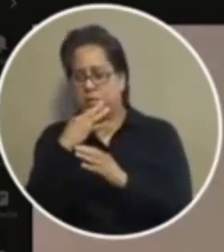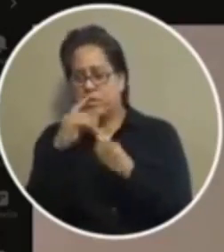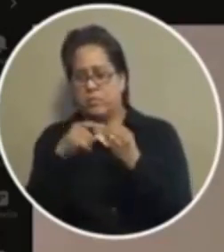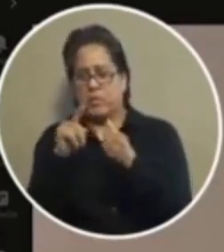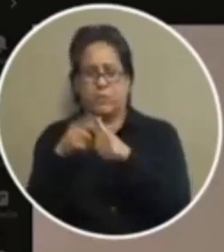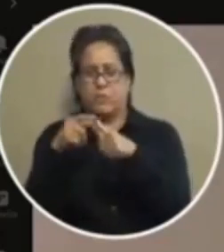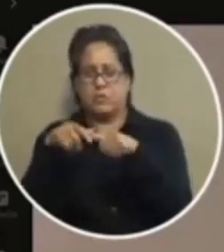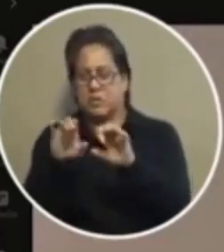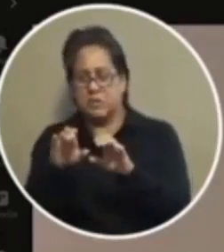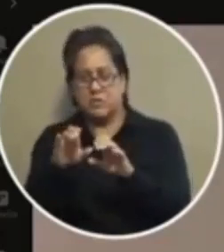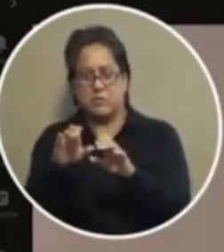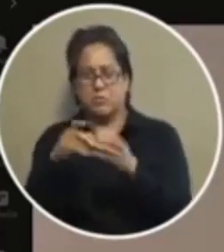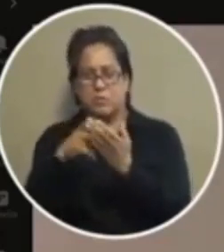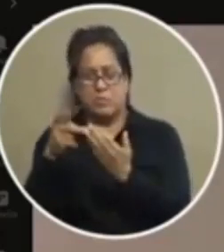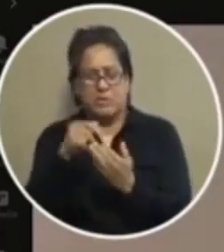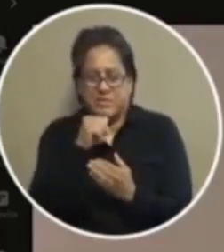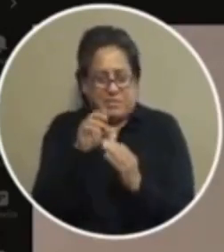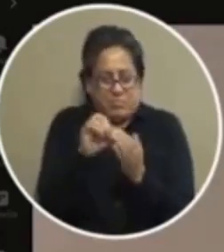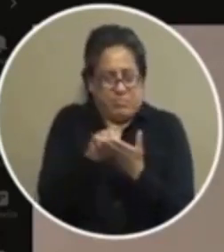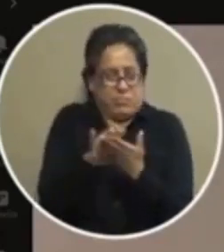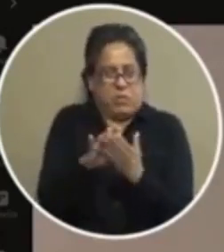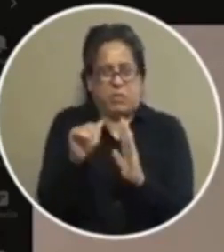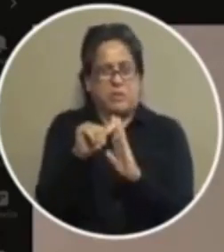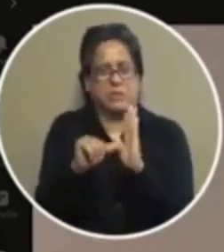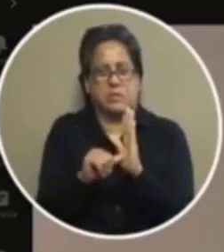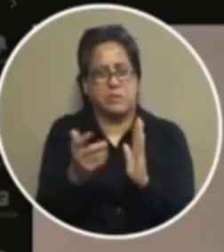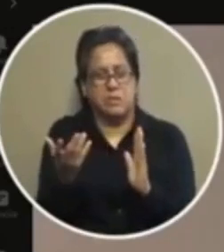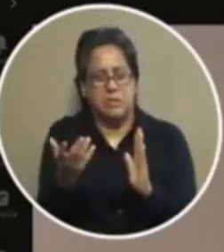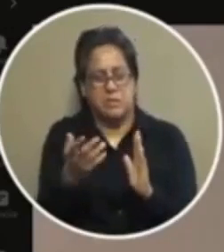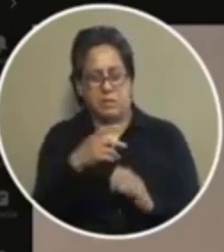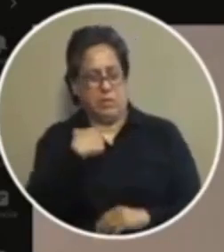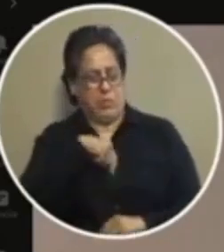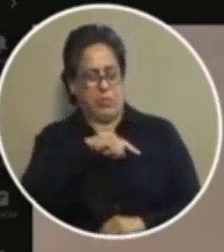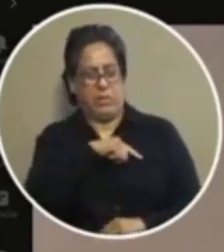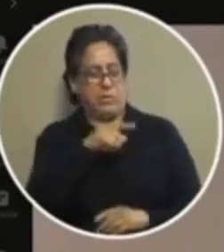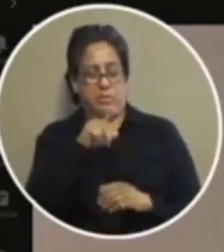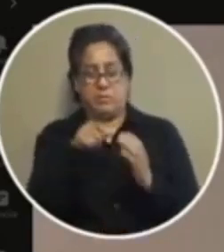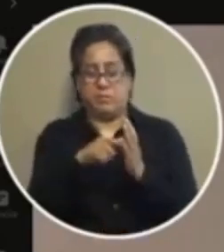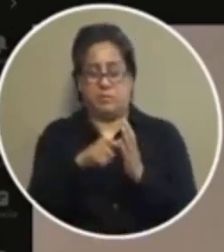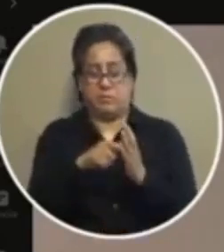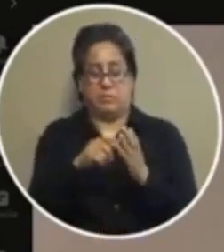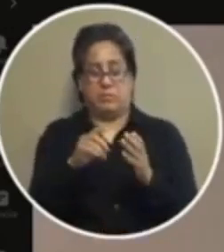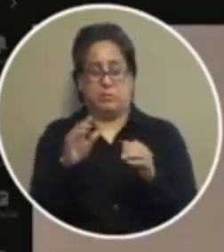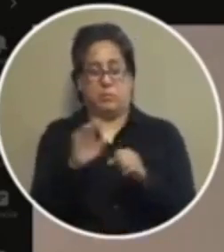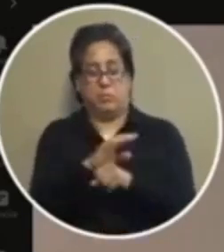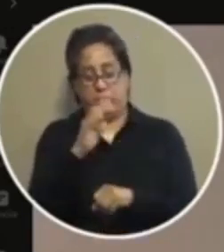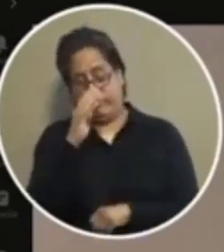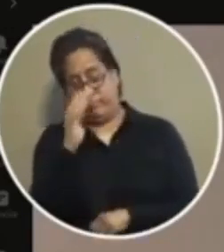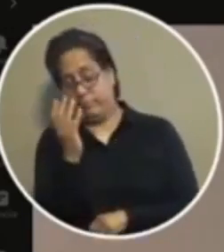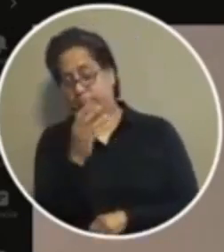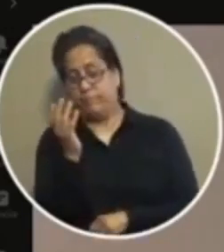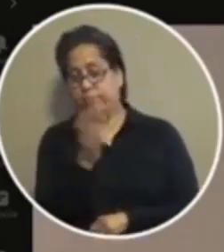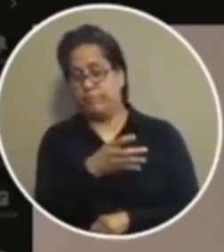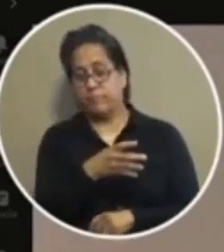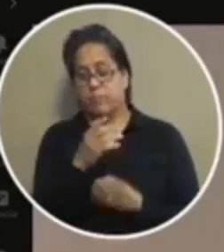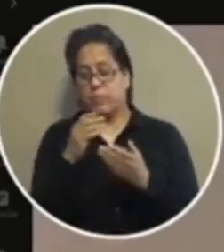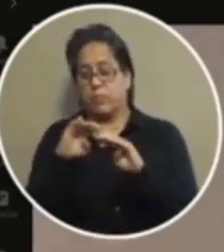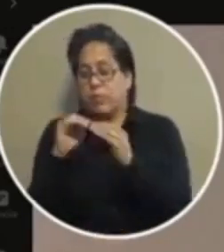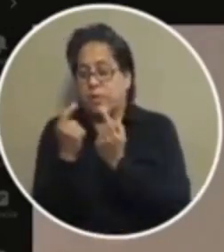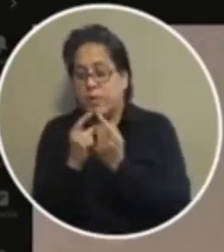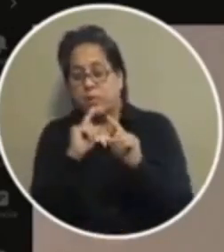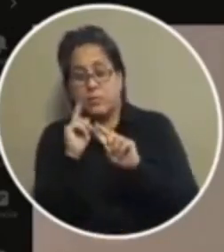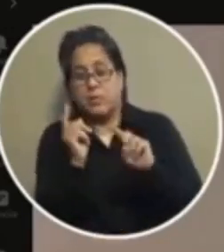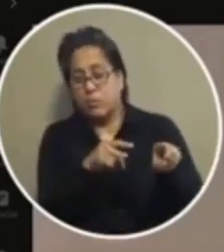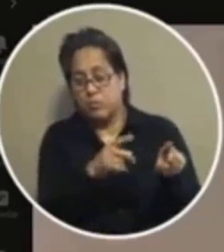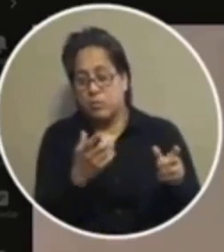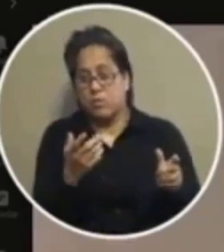chance program that was not even listed on the agenda and we're not and this is a complete disregard to council's directive mr